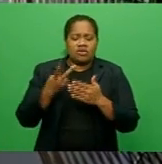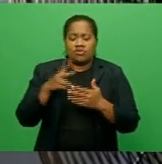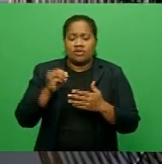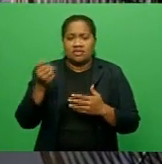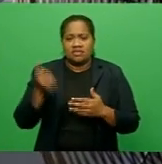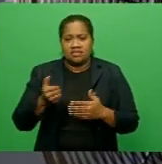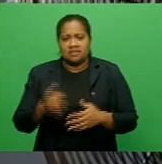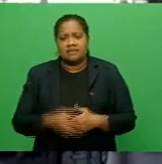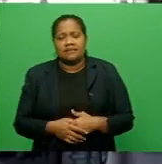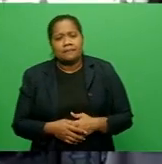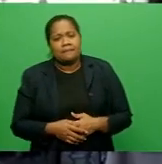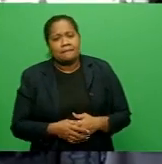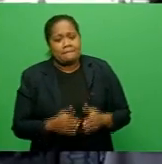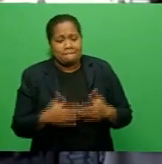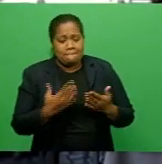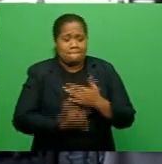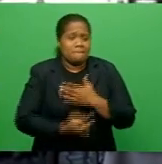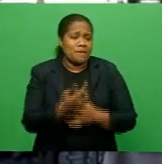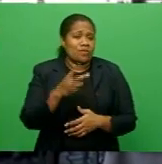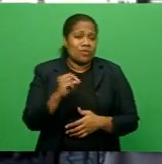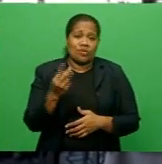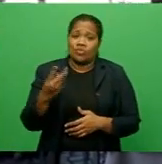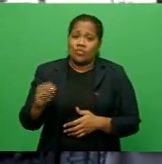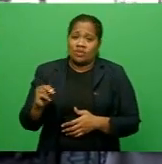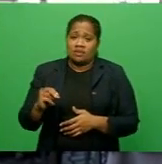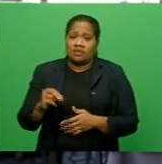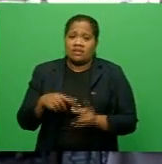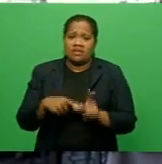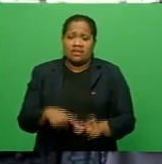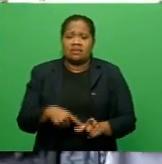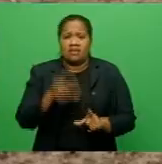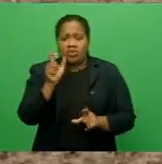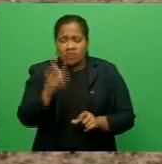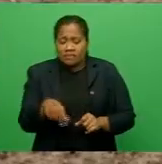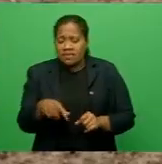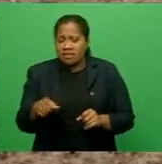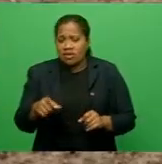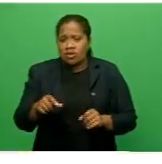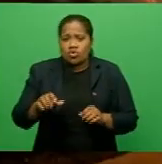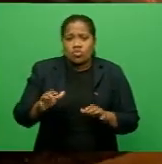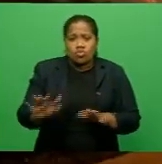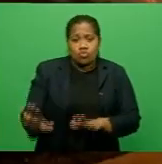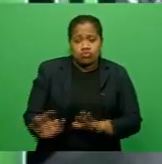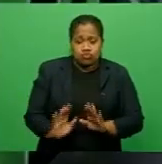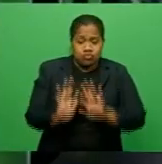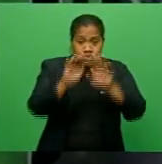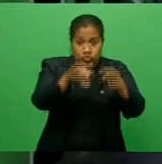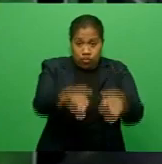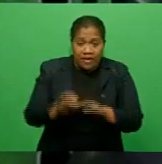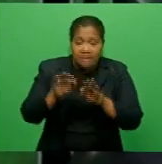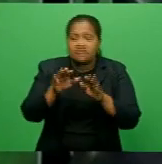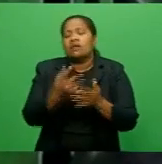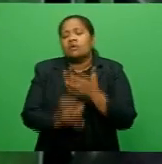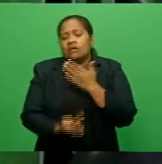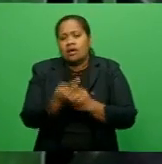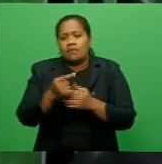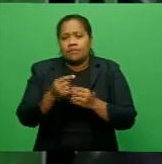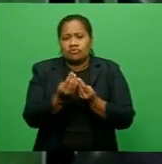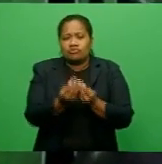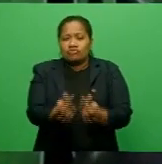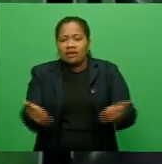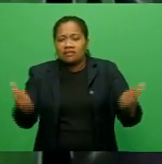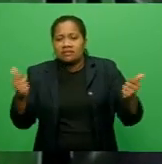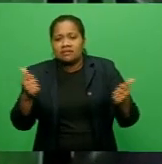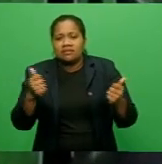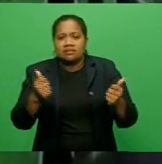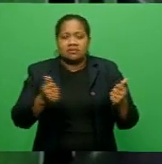data sets currently place 2020, a year characterized by heat waves, droughts, wildfires and raging hurricanes as